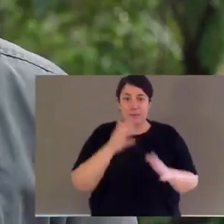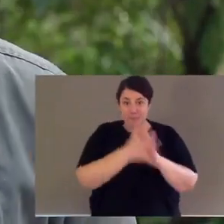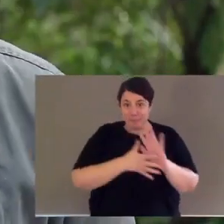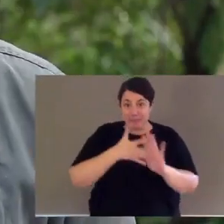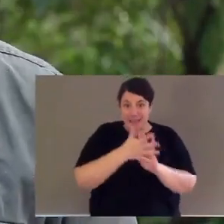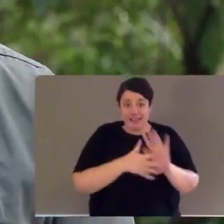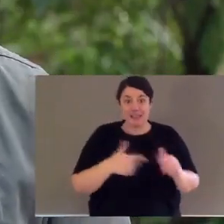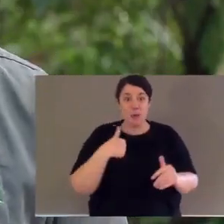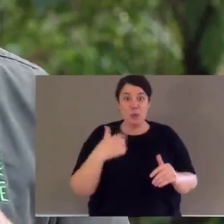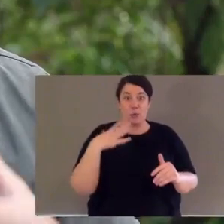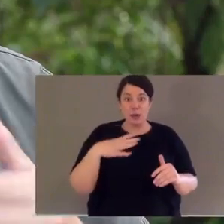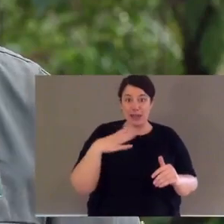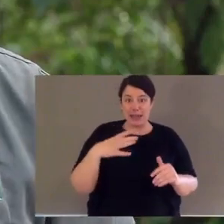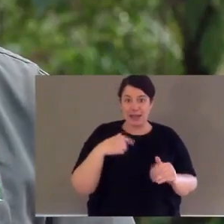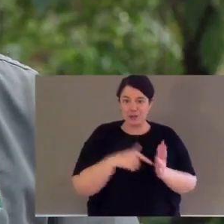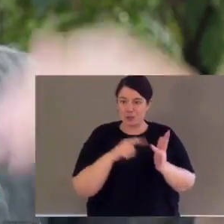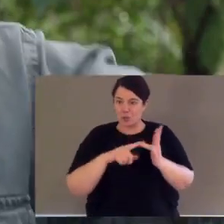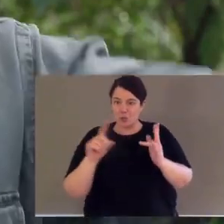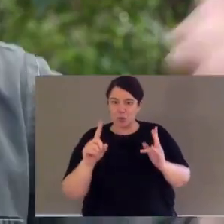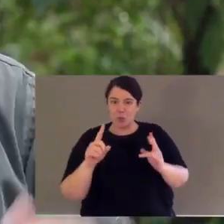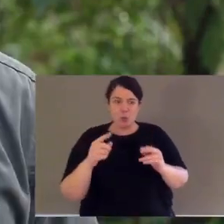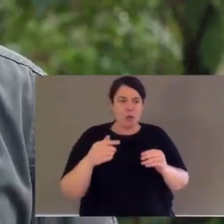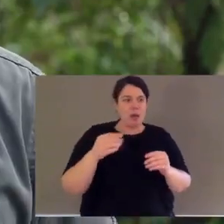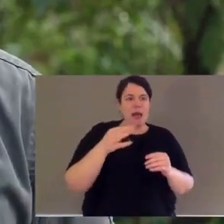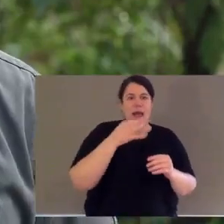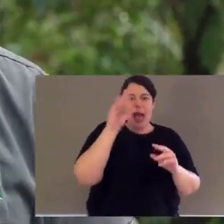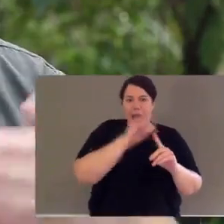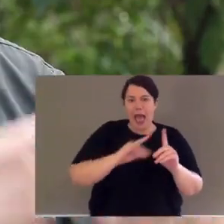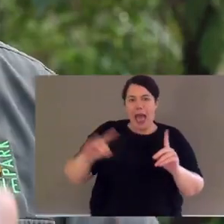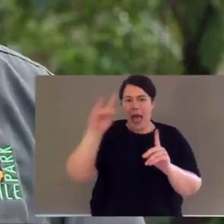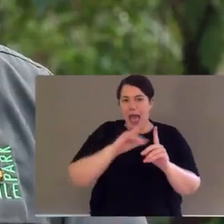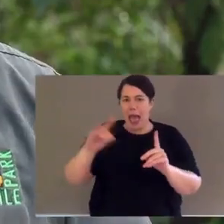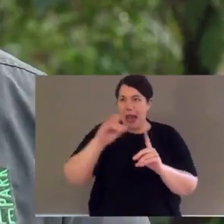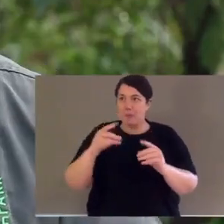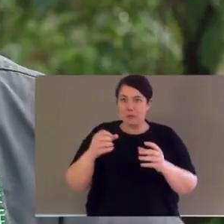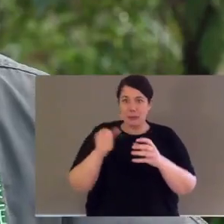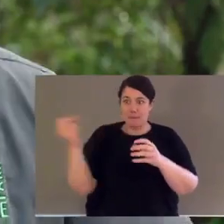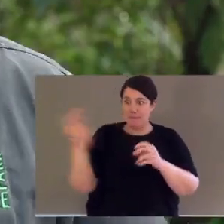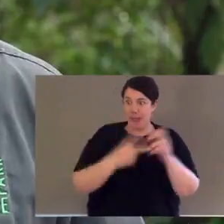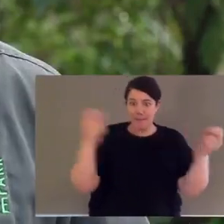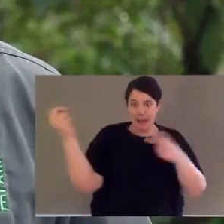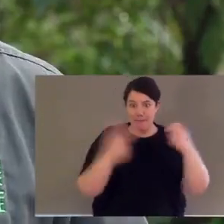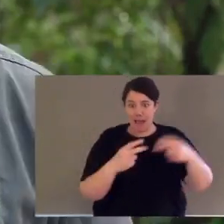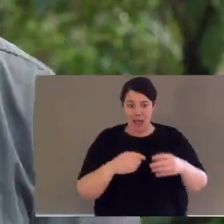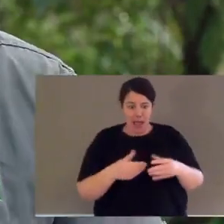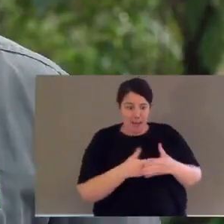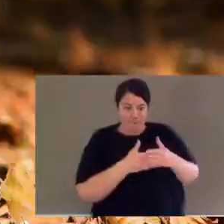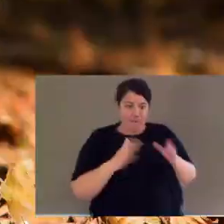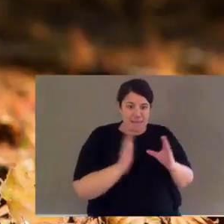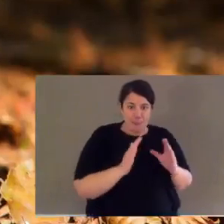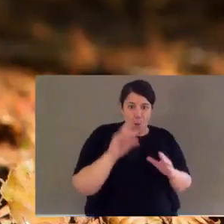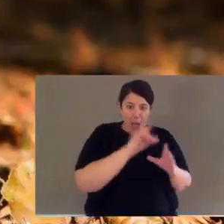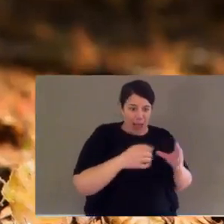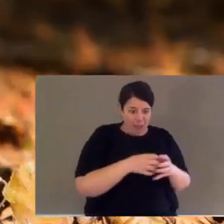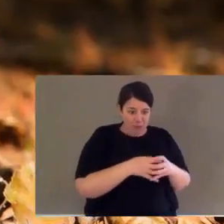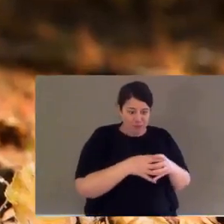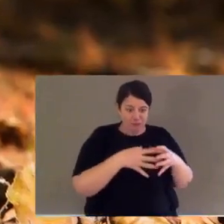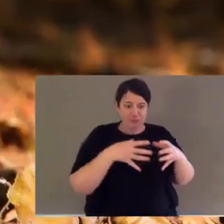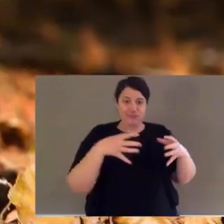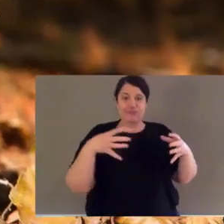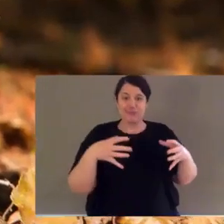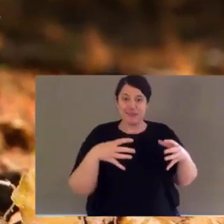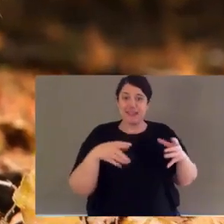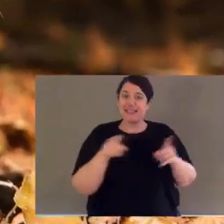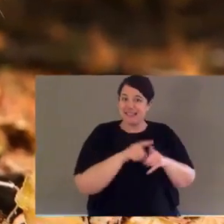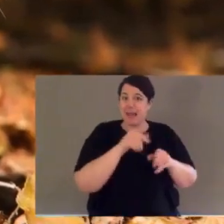does that mean? We need to reintroduce the top-order predator. We need to reintroduce the critical weight range mammals that have all disappeared, and one of